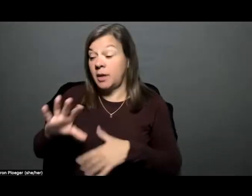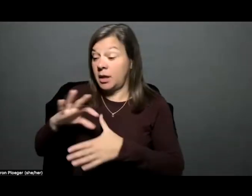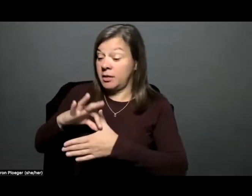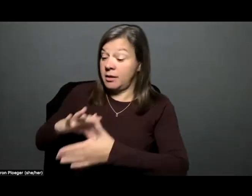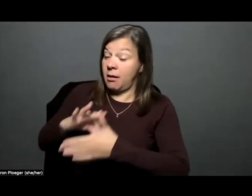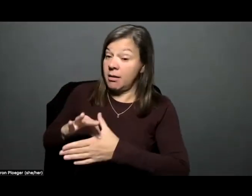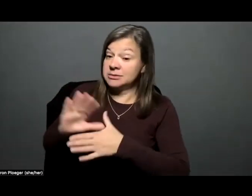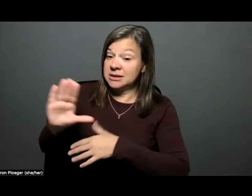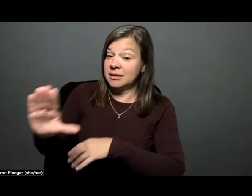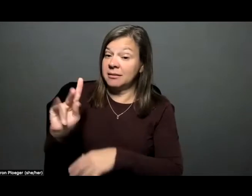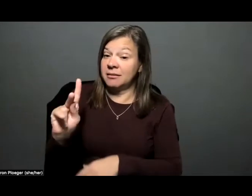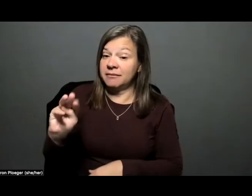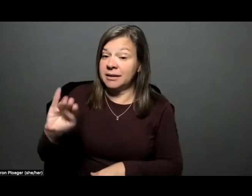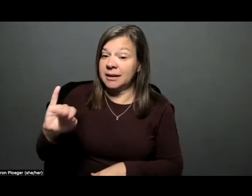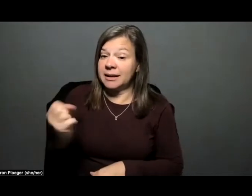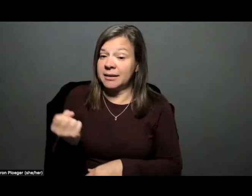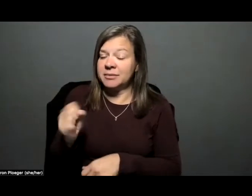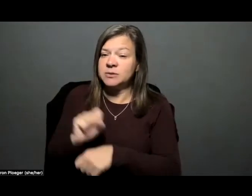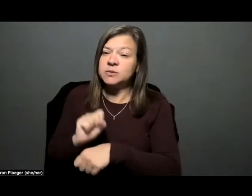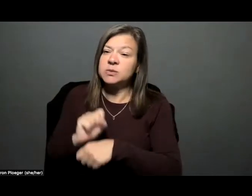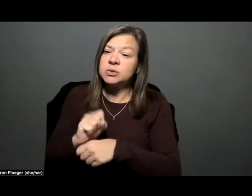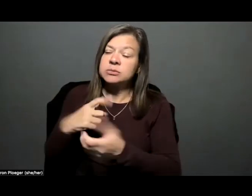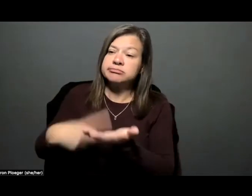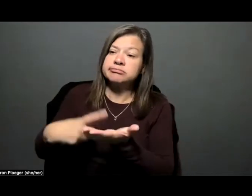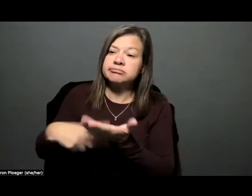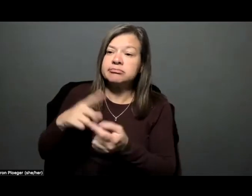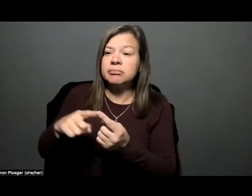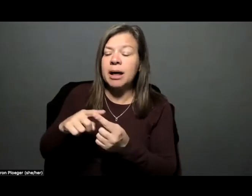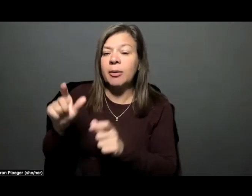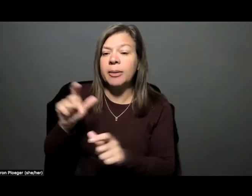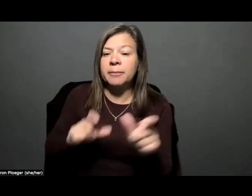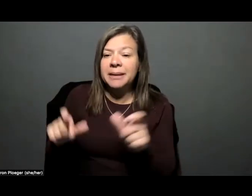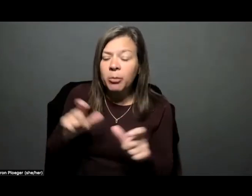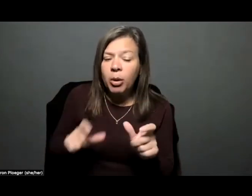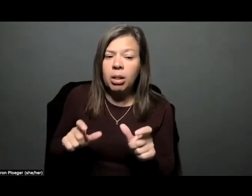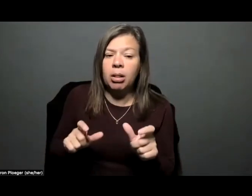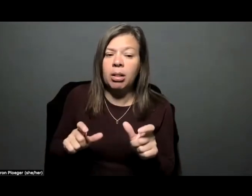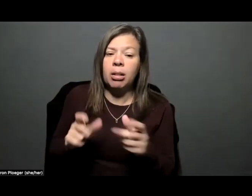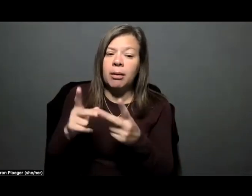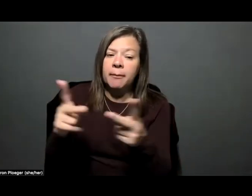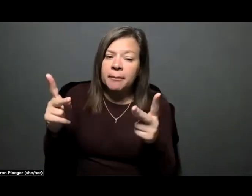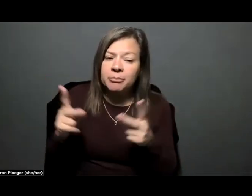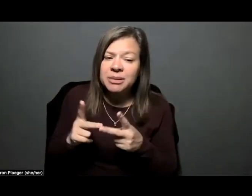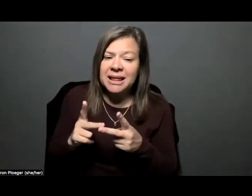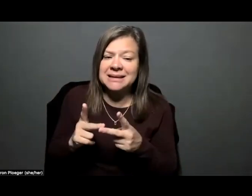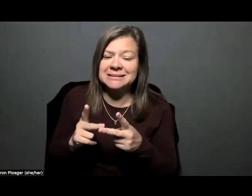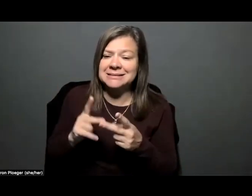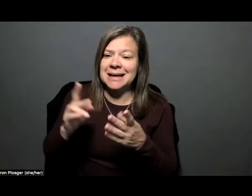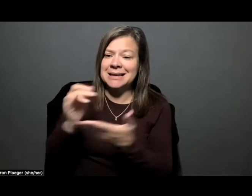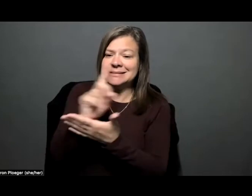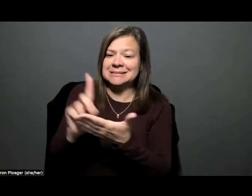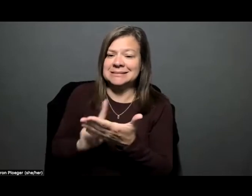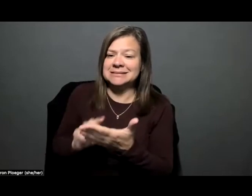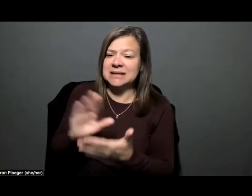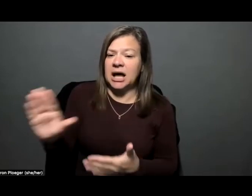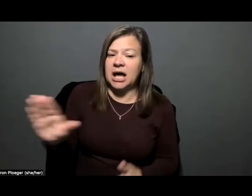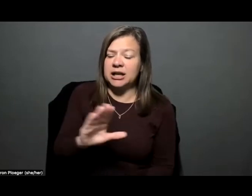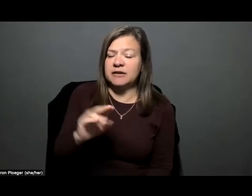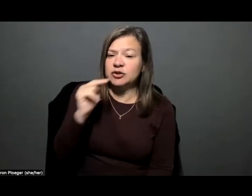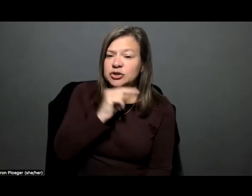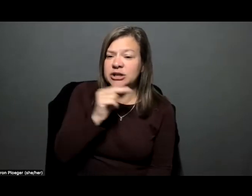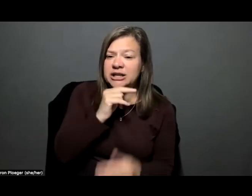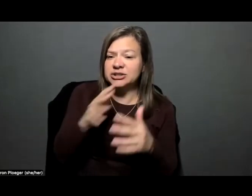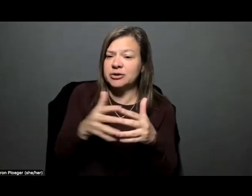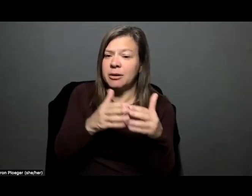Kimmy's work speaks to the people, place, and design of her Nigerian American